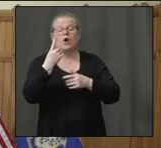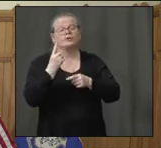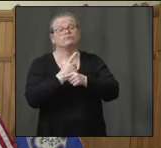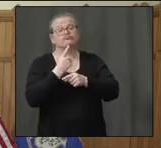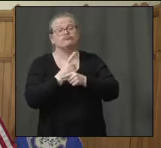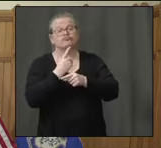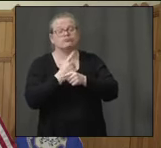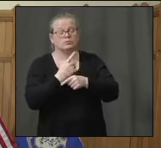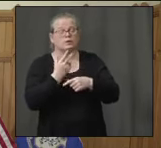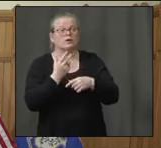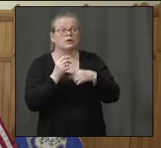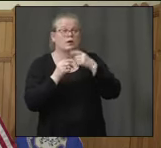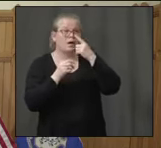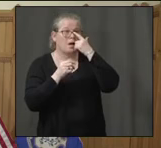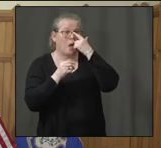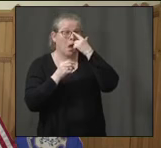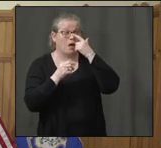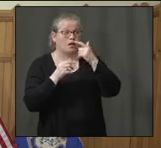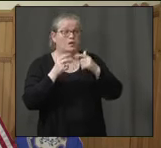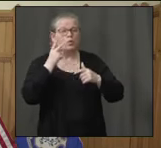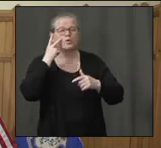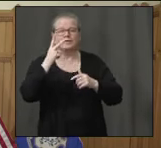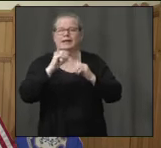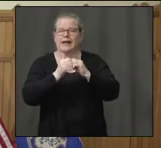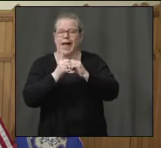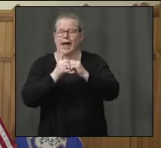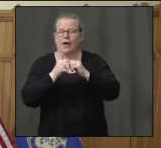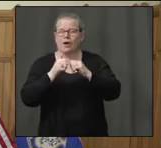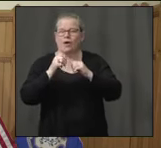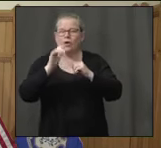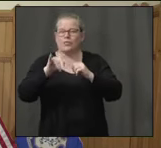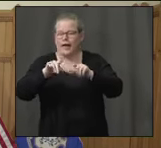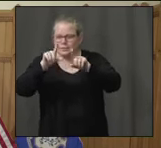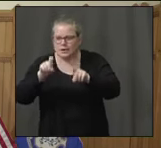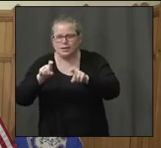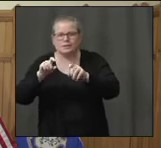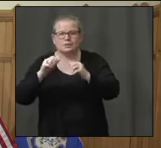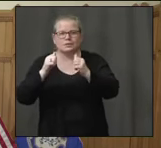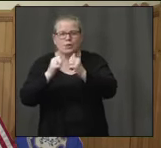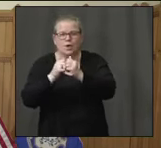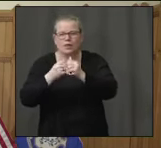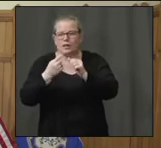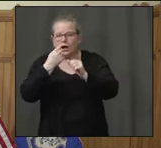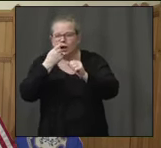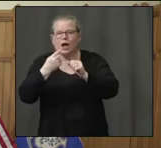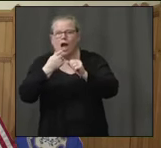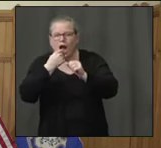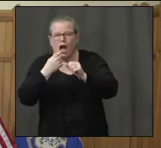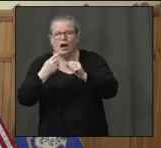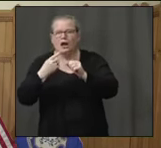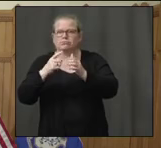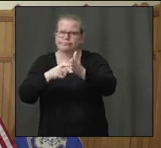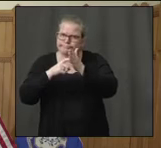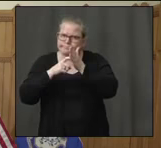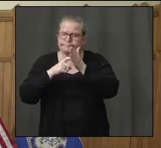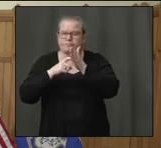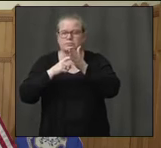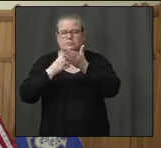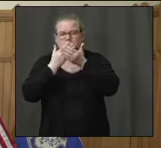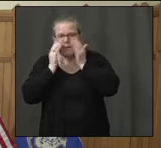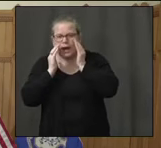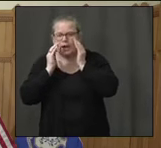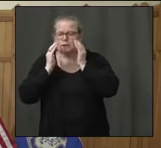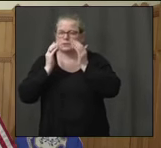these, the molecular tests are done, the very extensive PPEs that are required, face shields, gowns, and whatnot.